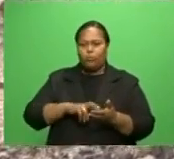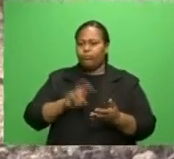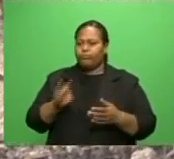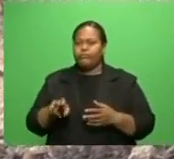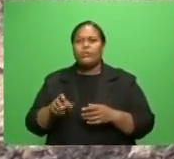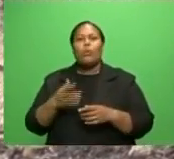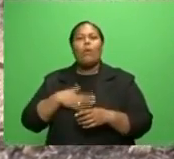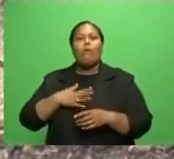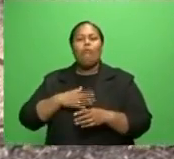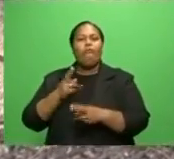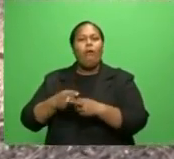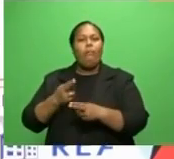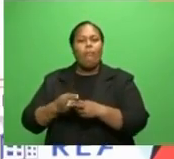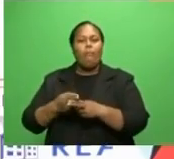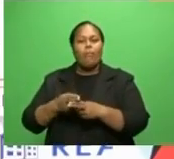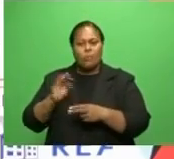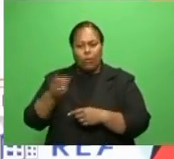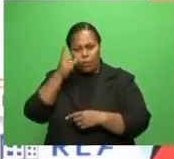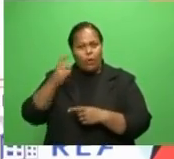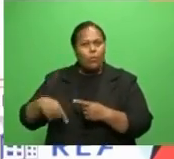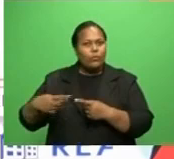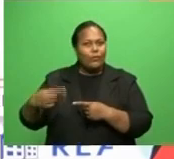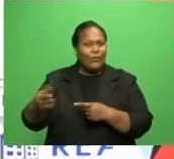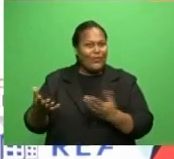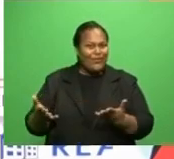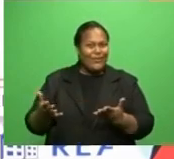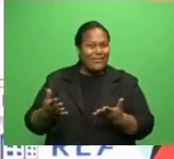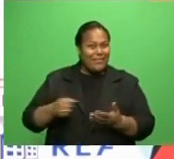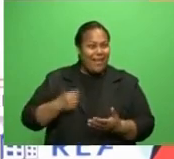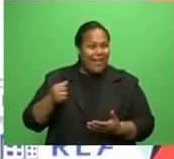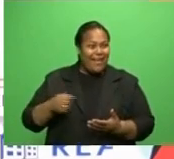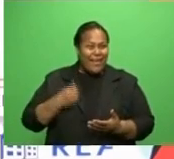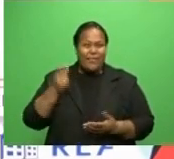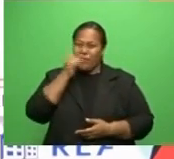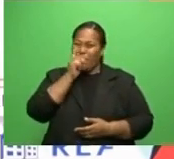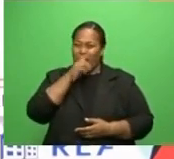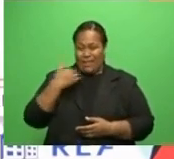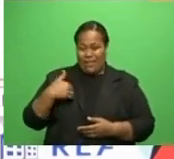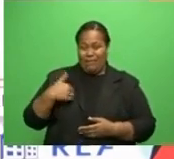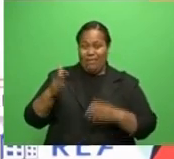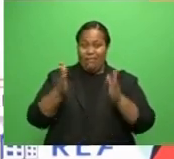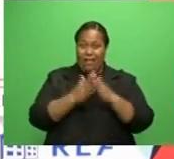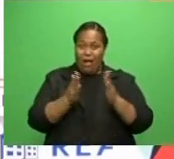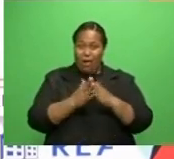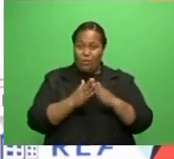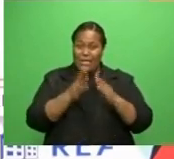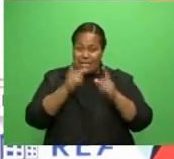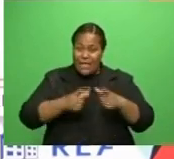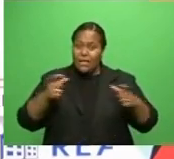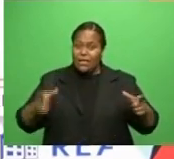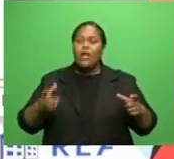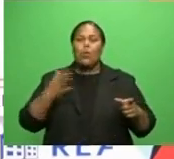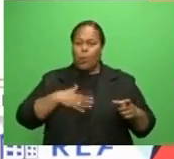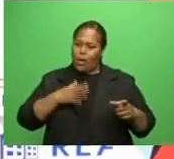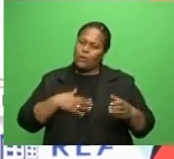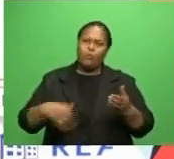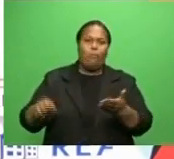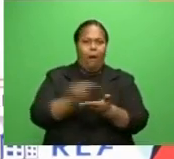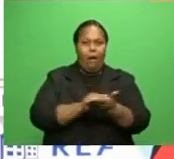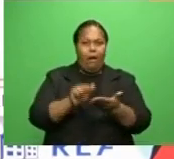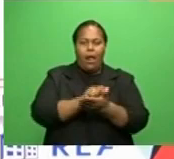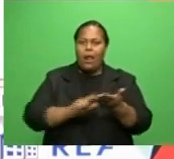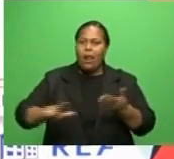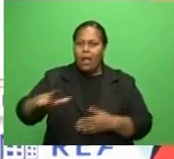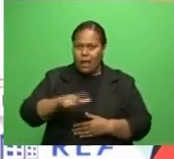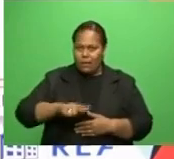their livelihoods. People living in towns and cities wanting to own something where they can live and do some farming as well. So